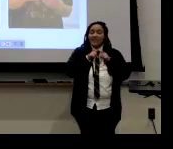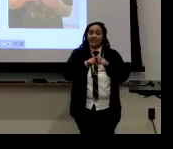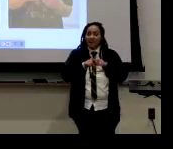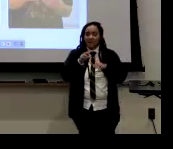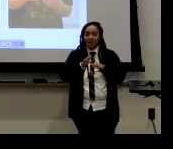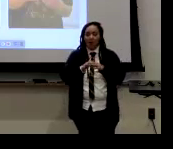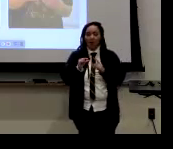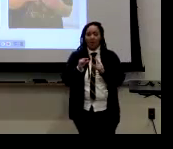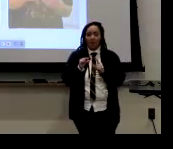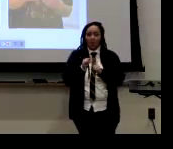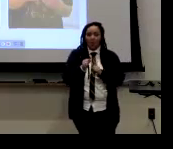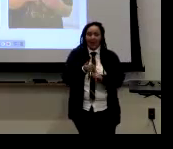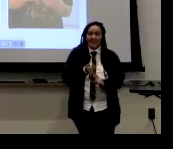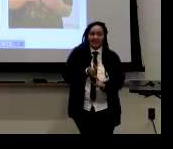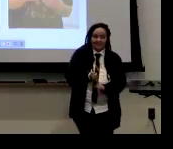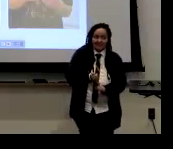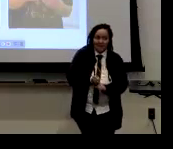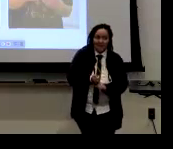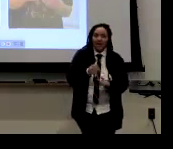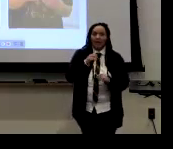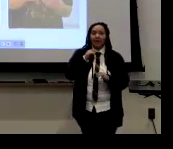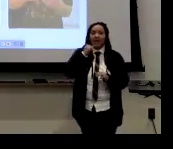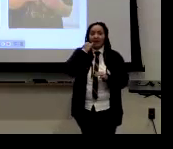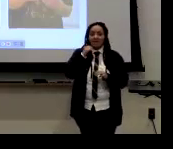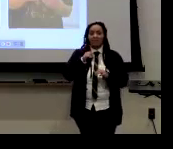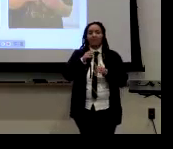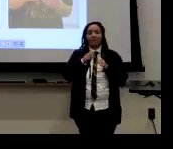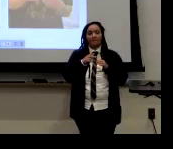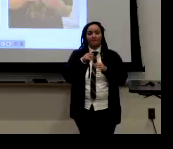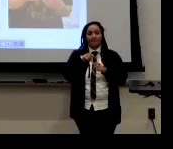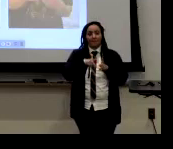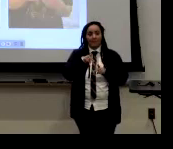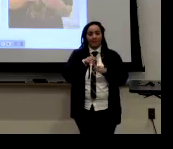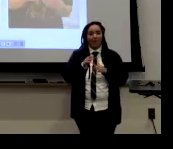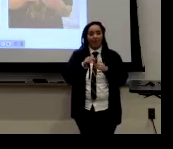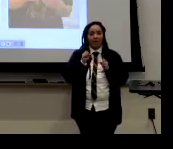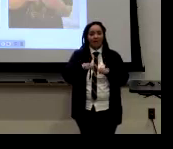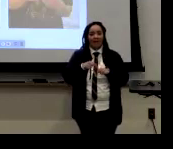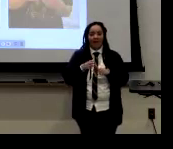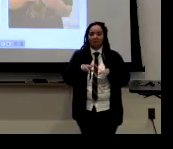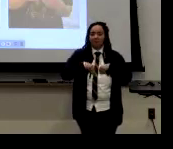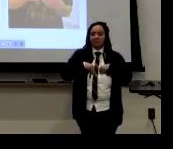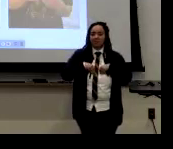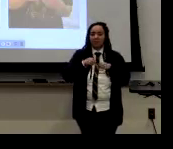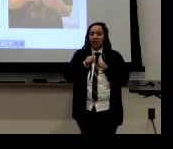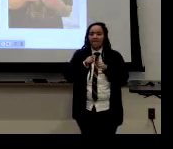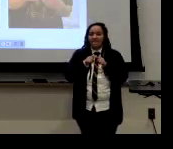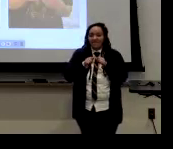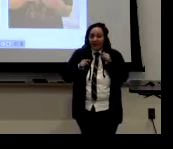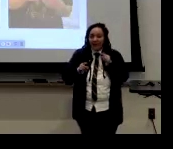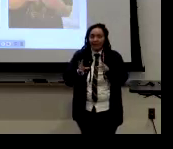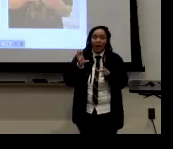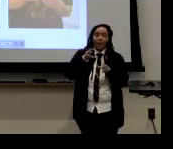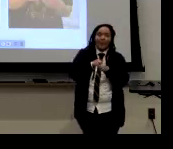So it really depends on the word itself, the sign itself, um, that people can,